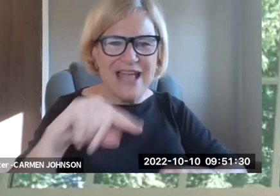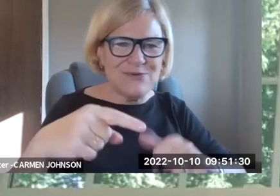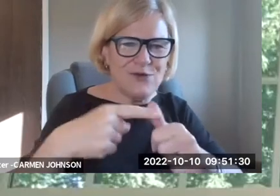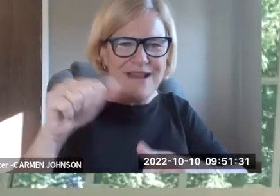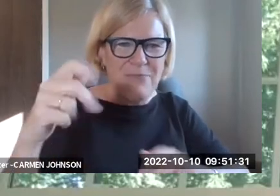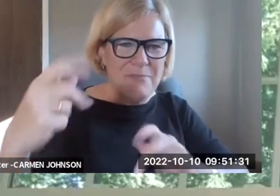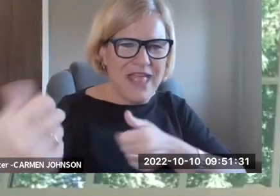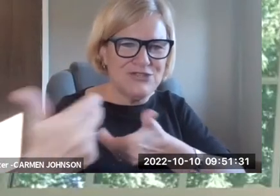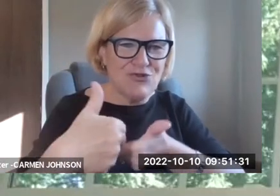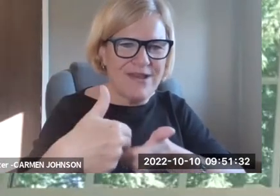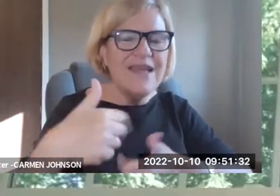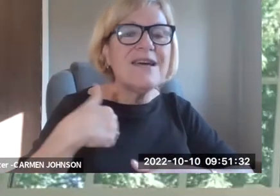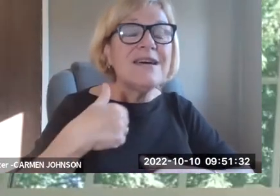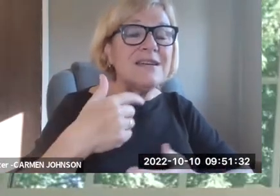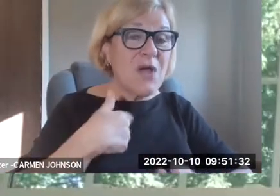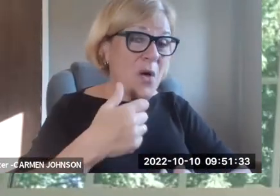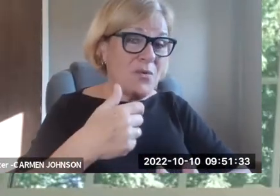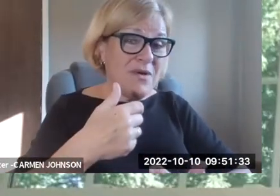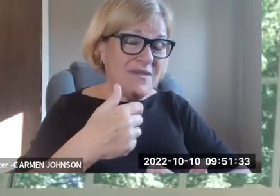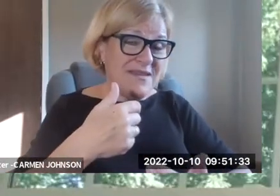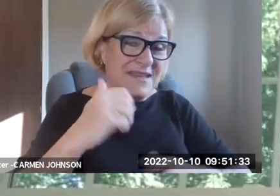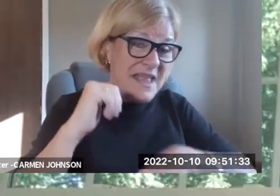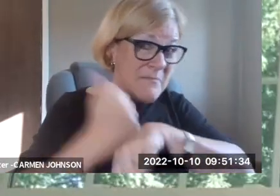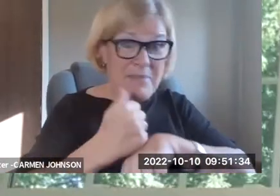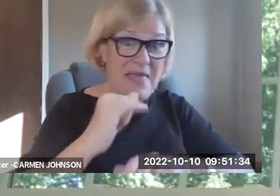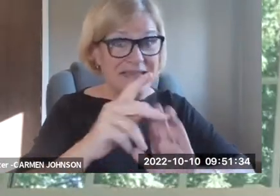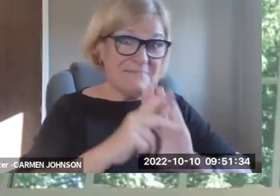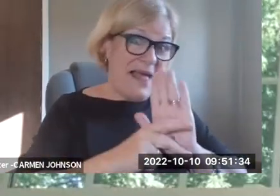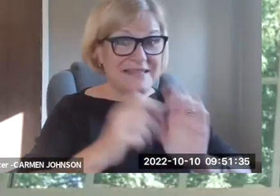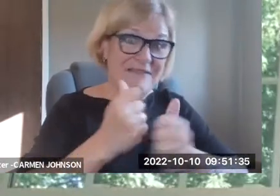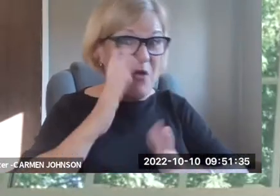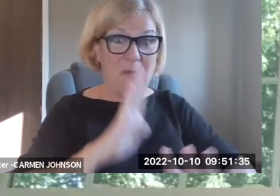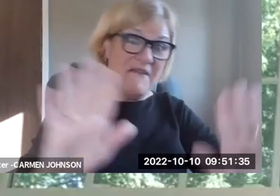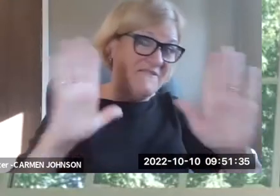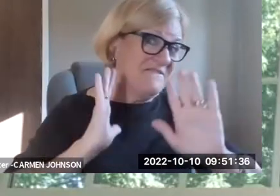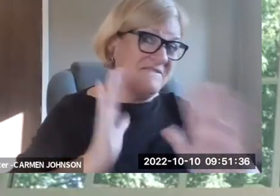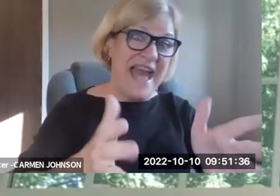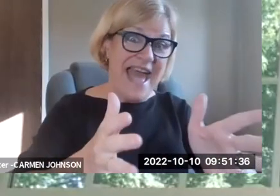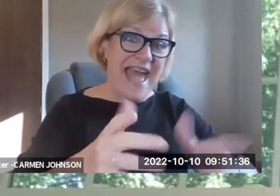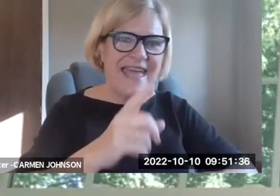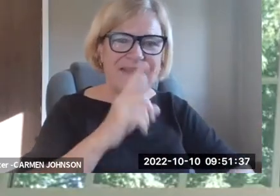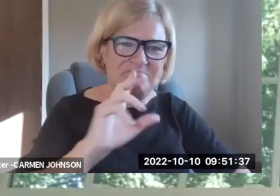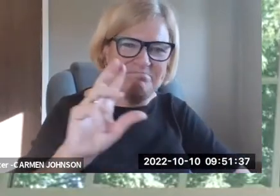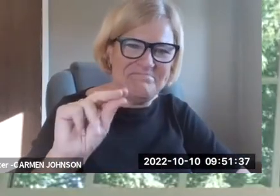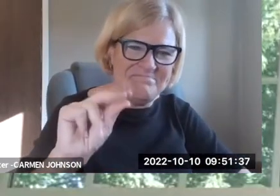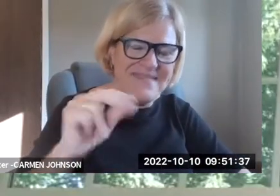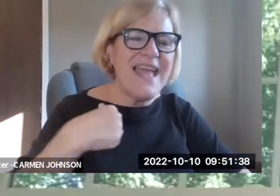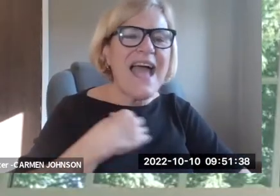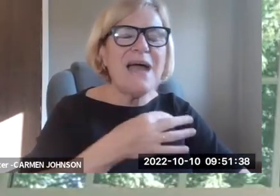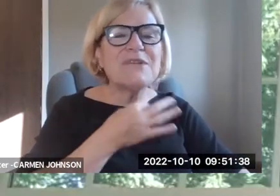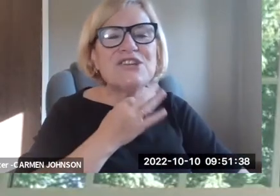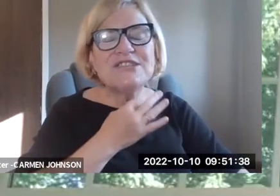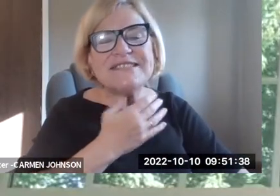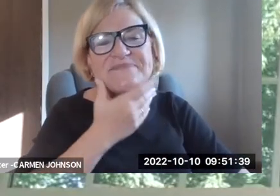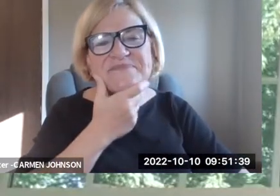and I'm going to invite, I suppose, Margo and Amy to answer it first and also others to jump in. So lest we present this as